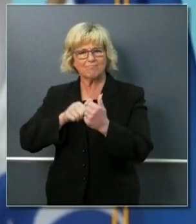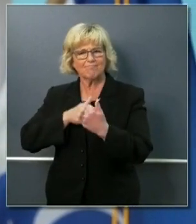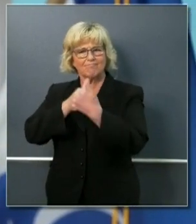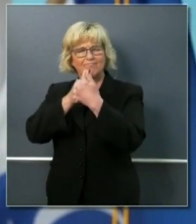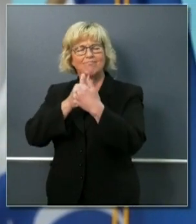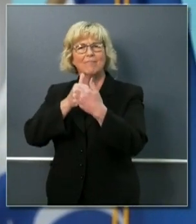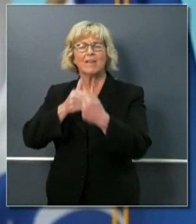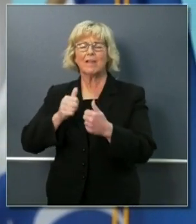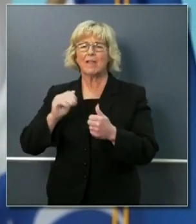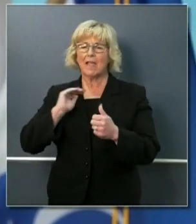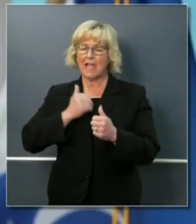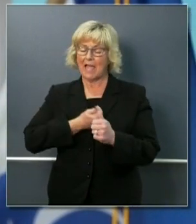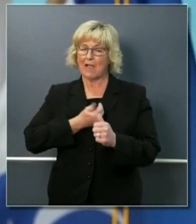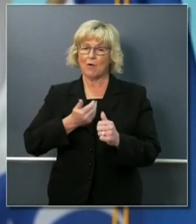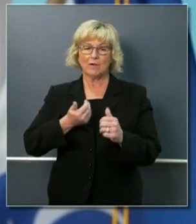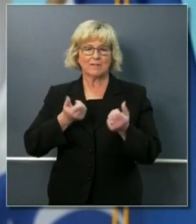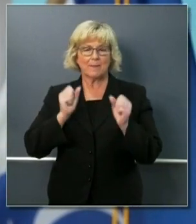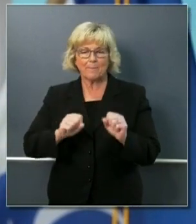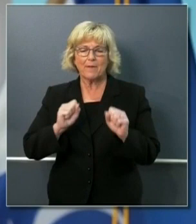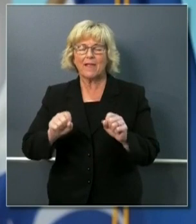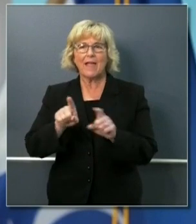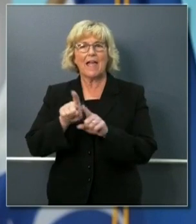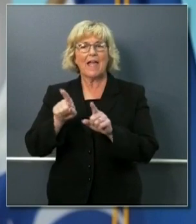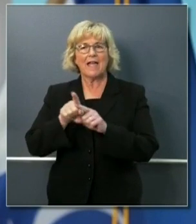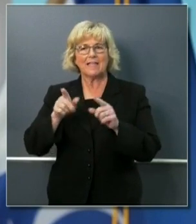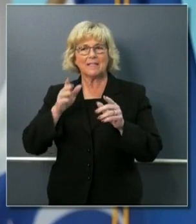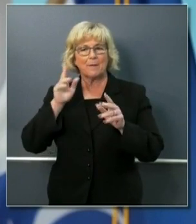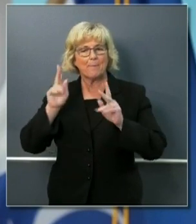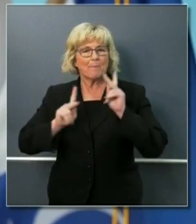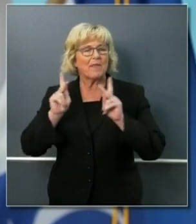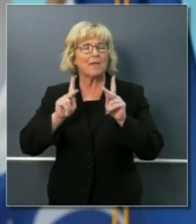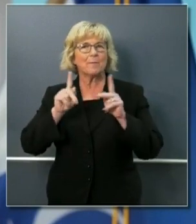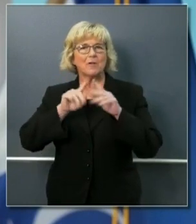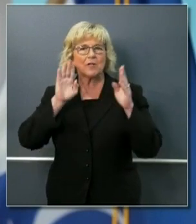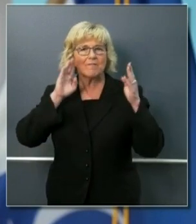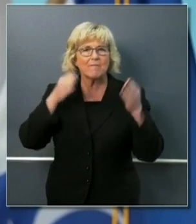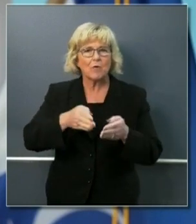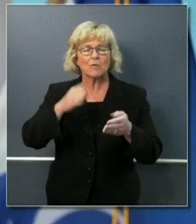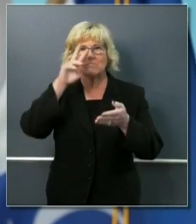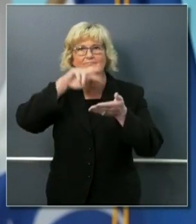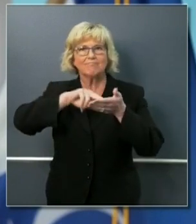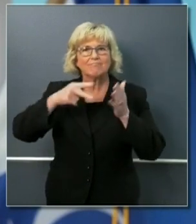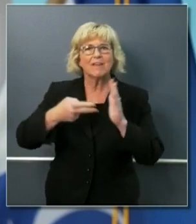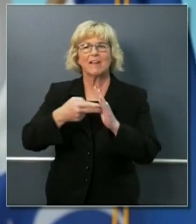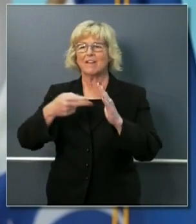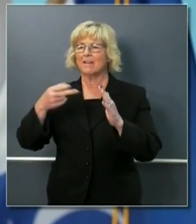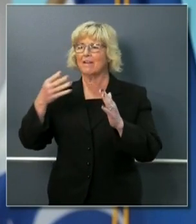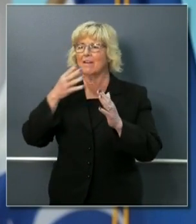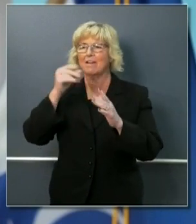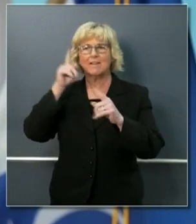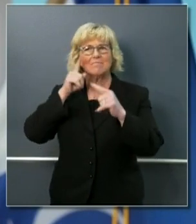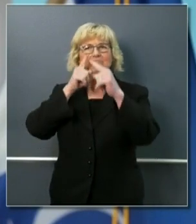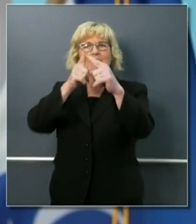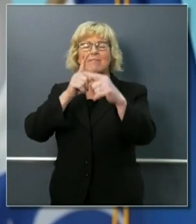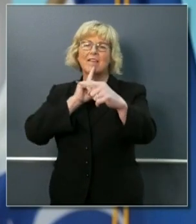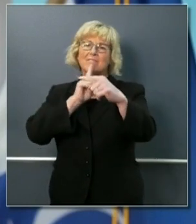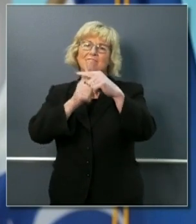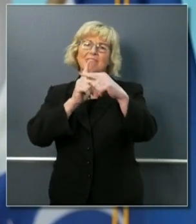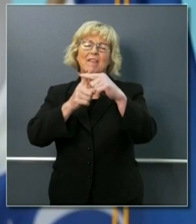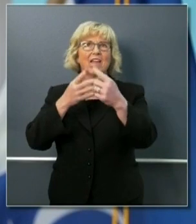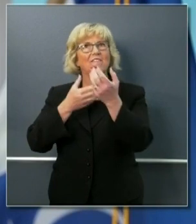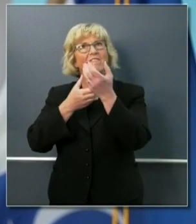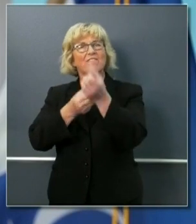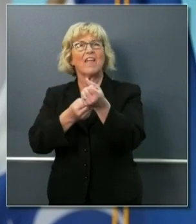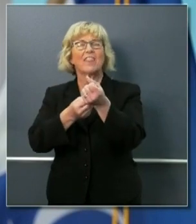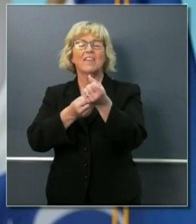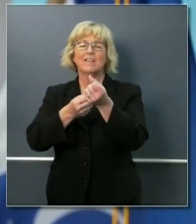our capacity as human beings to refocus our energies our sense of purpose and a sense of optimism and faith that will get through